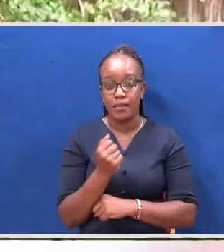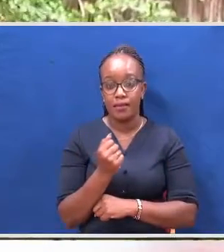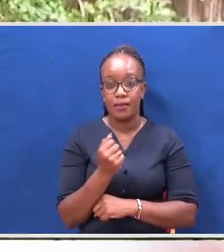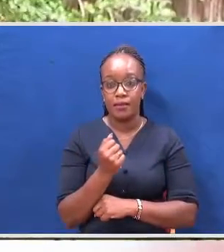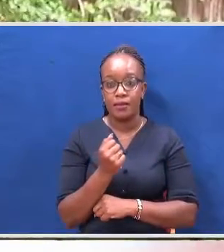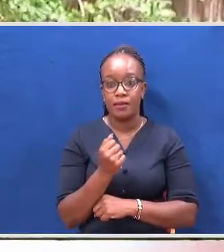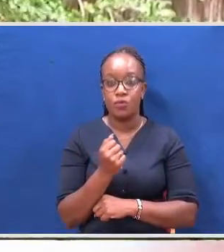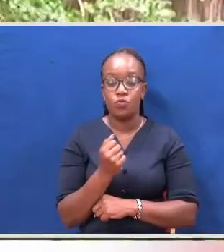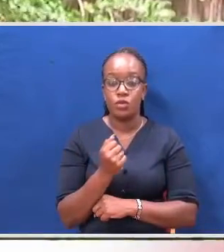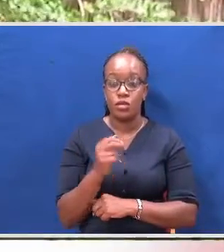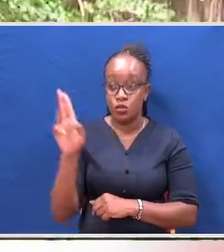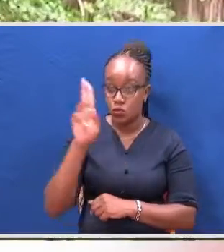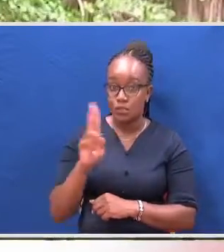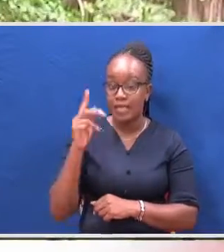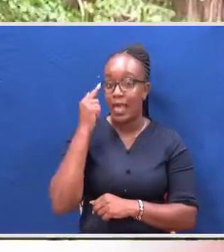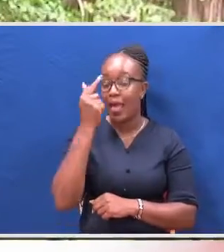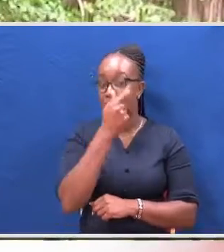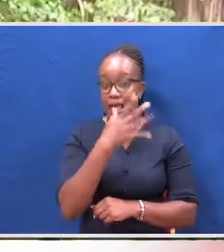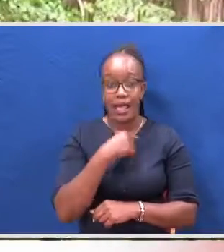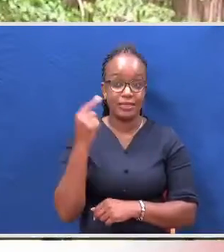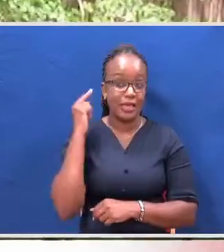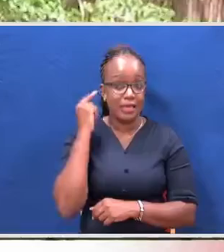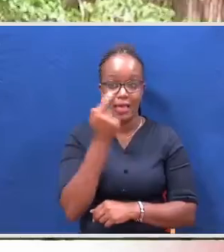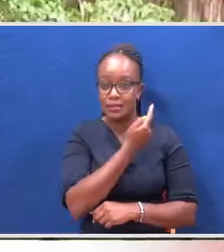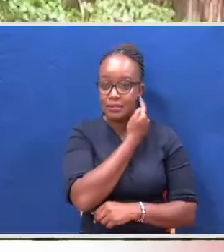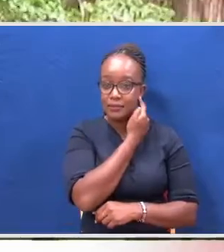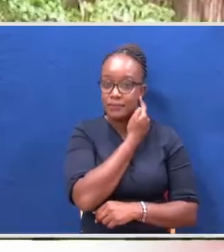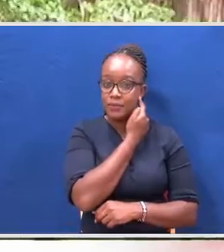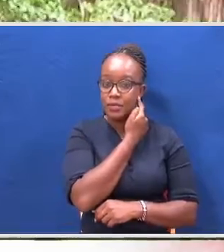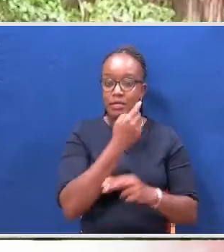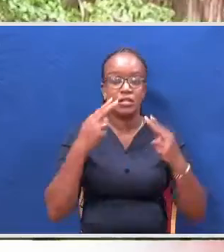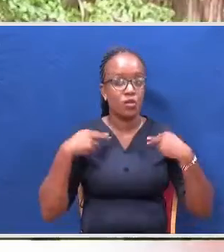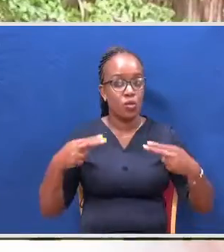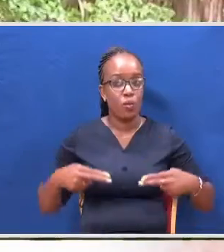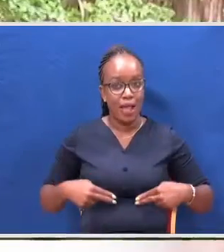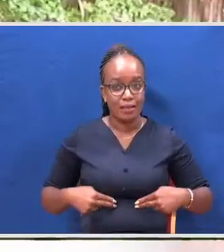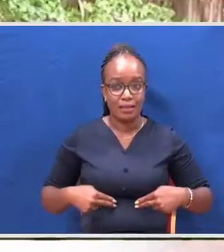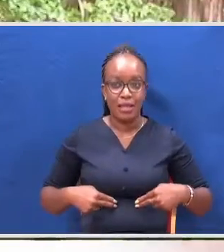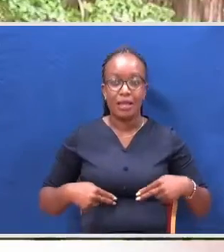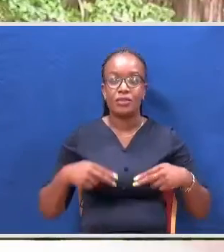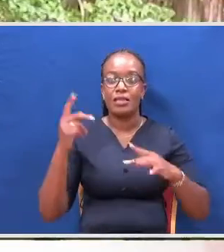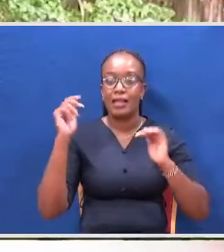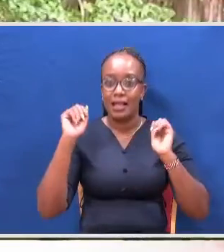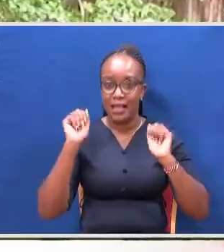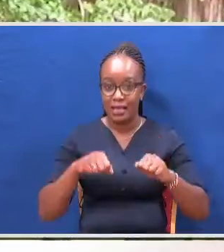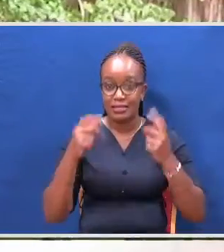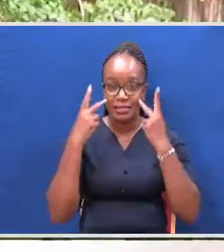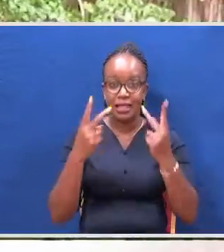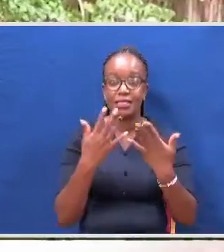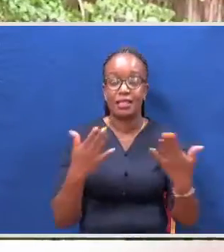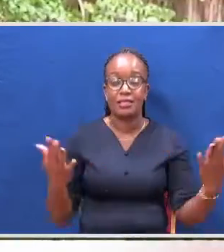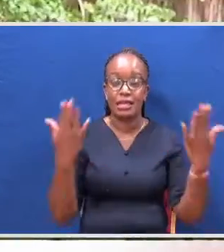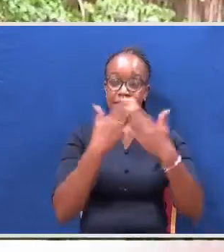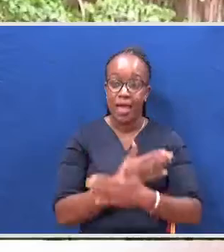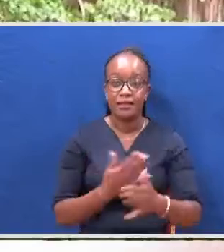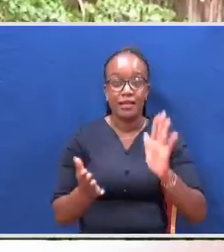we rely on their eyes and their ears and their various other senses fortunately the human being hasn't evolved to be able to see at night and to see things quickly and this